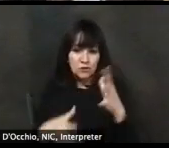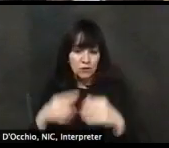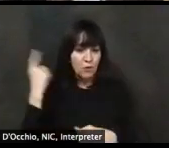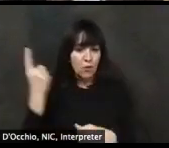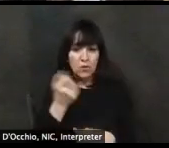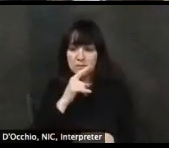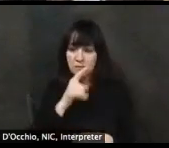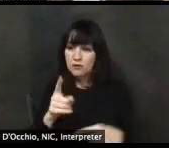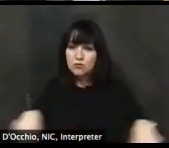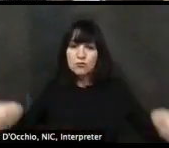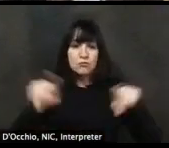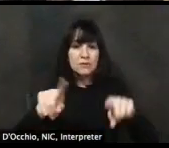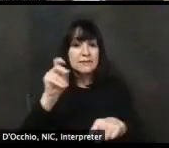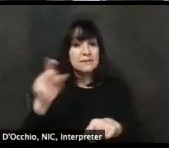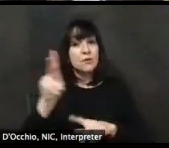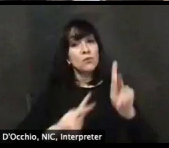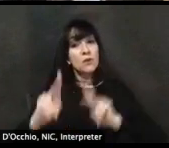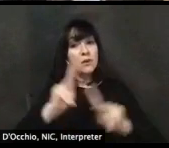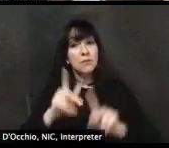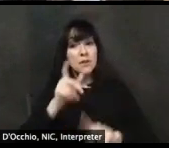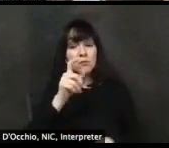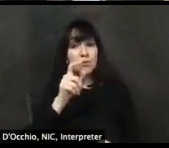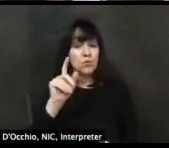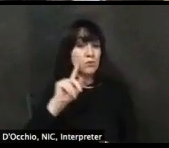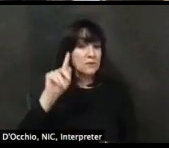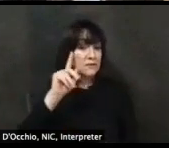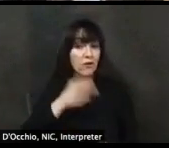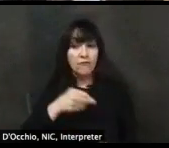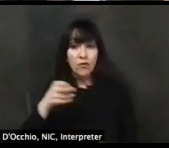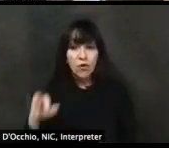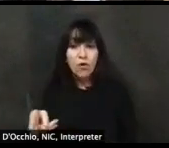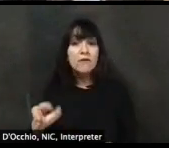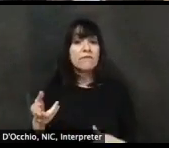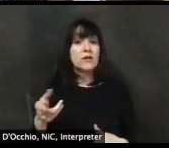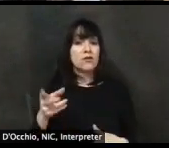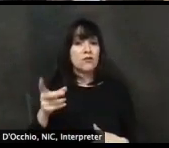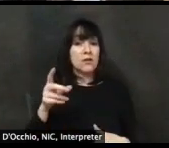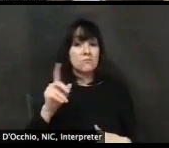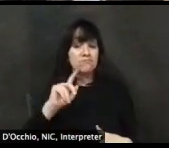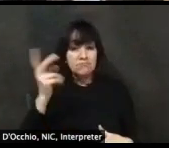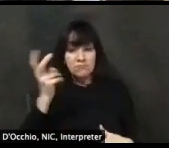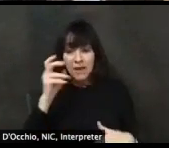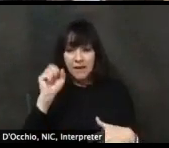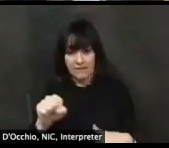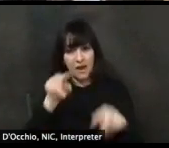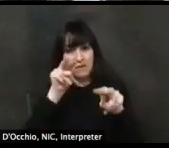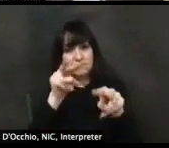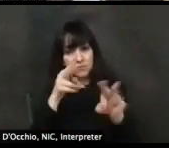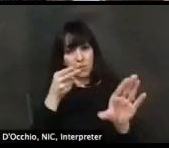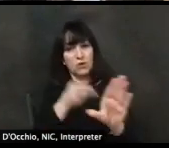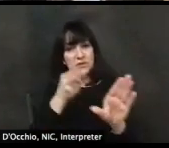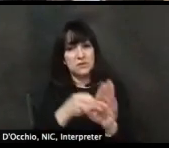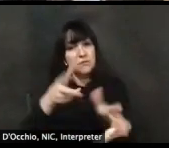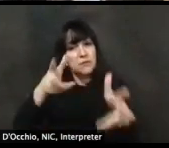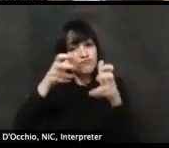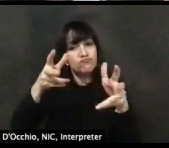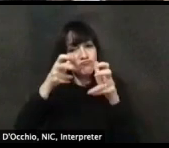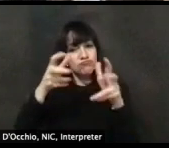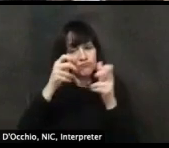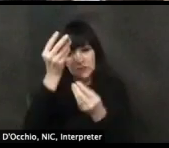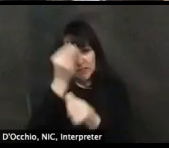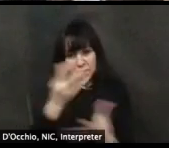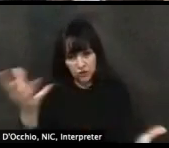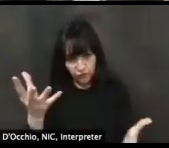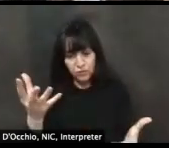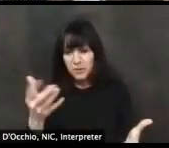all Delawareans are able to, uh, participate. Uh, please do visit de.gov forward slash economy and give us your feedback